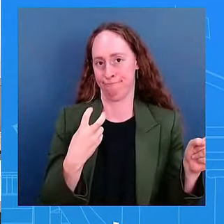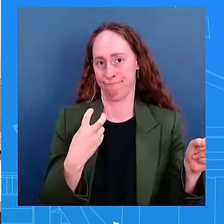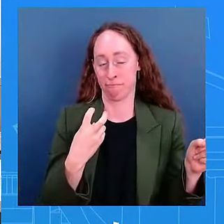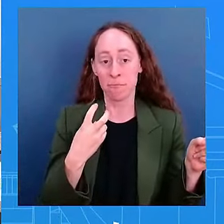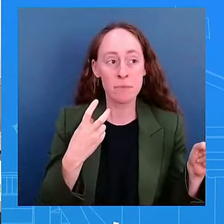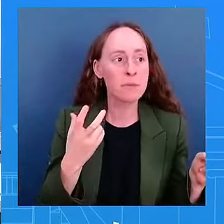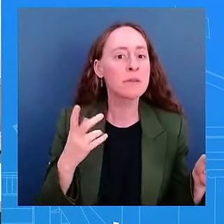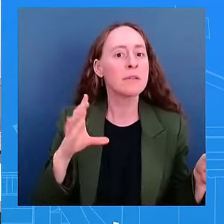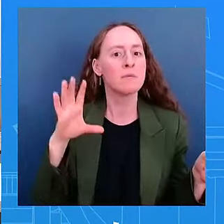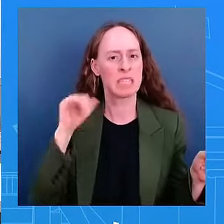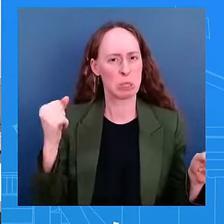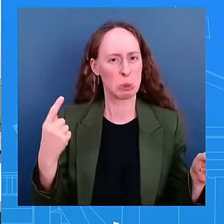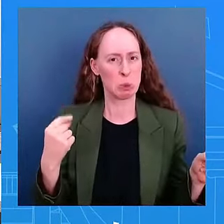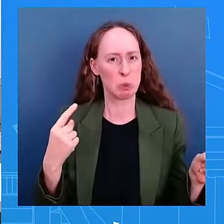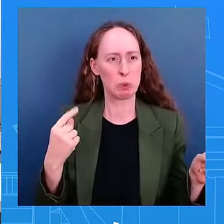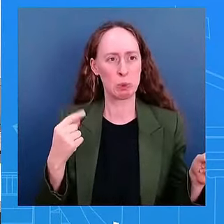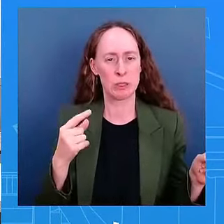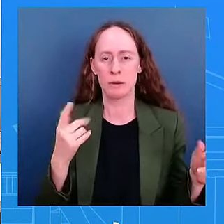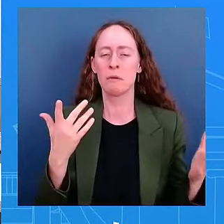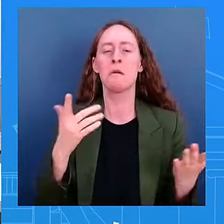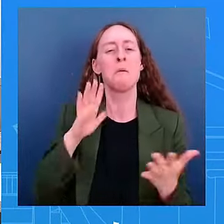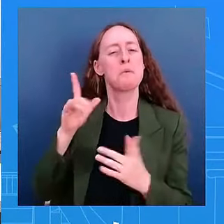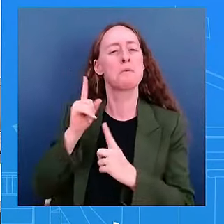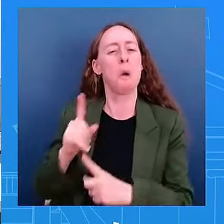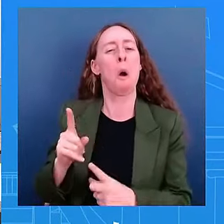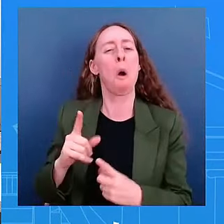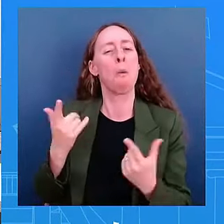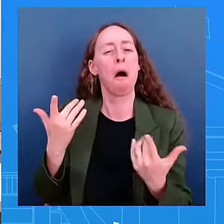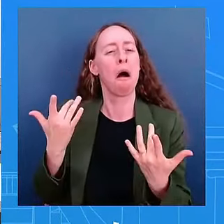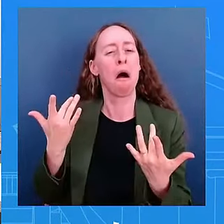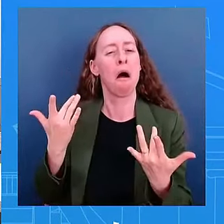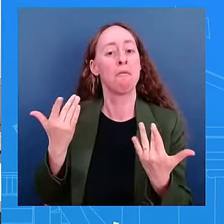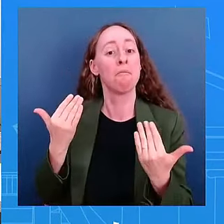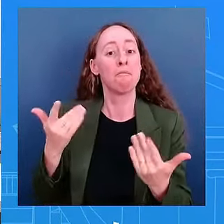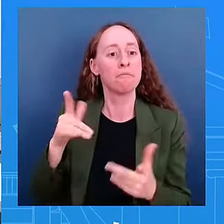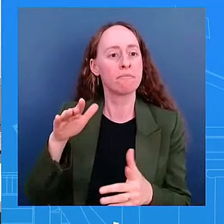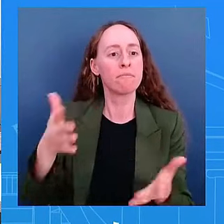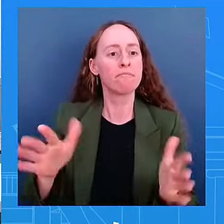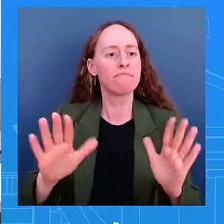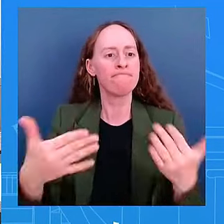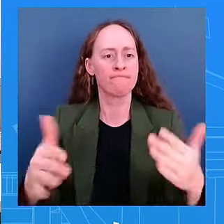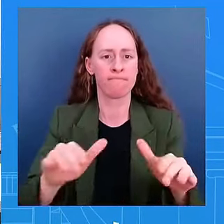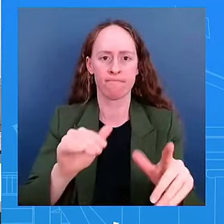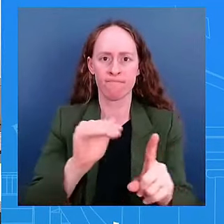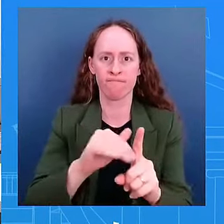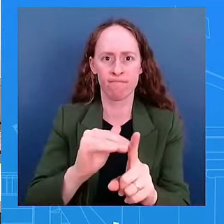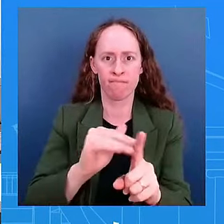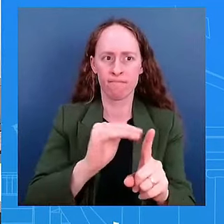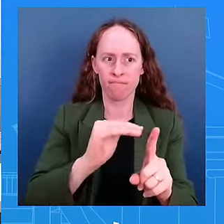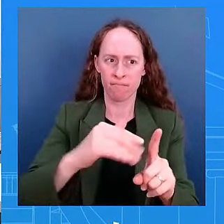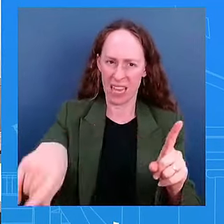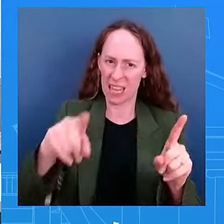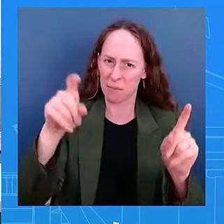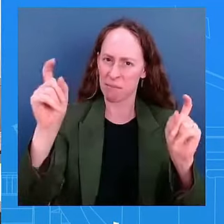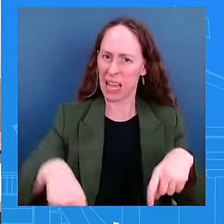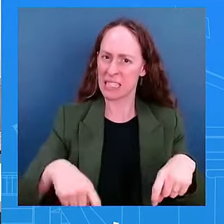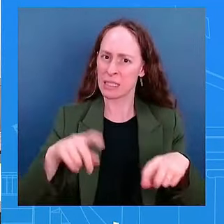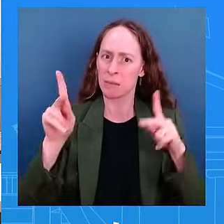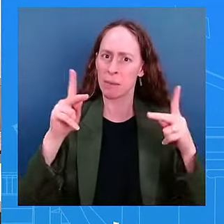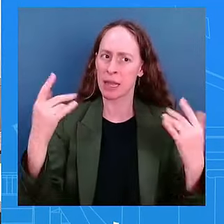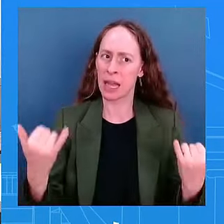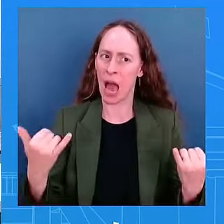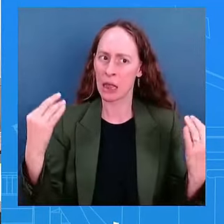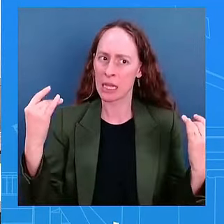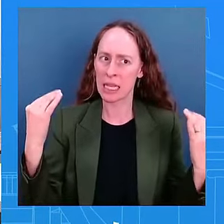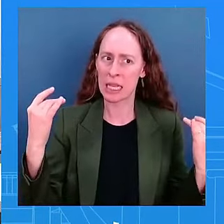is it to get the american people used to the idea of the need of reform is that a message to justice roberts